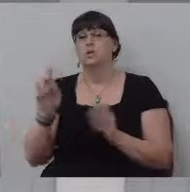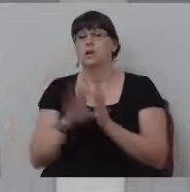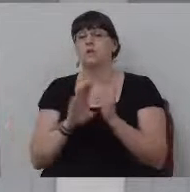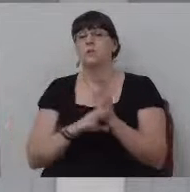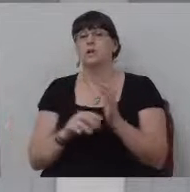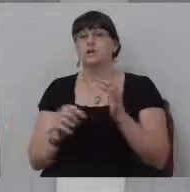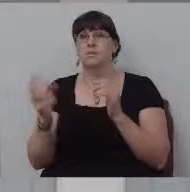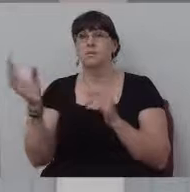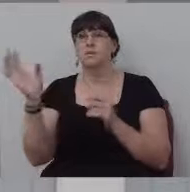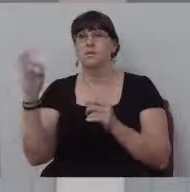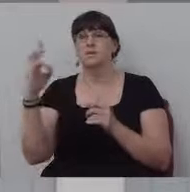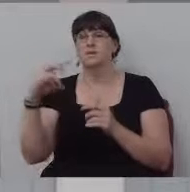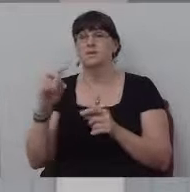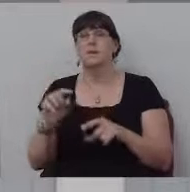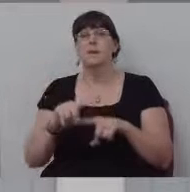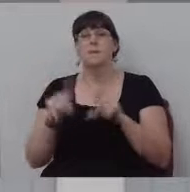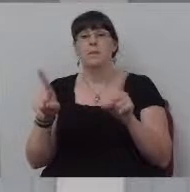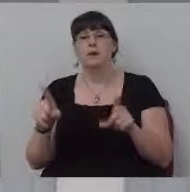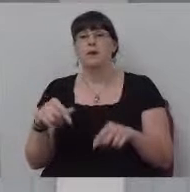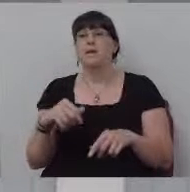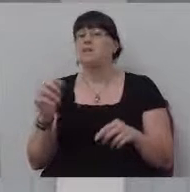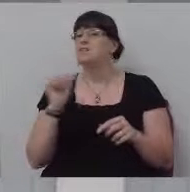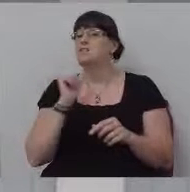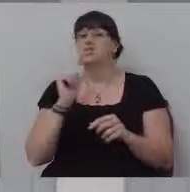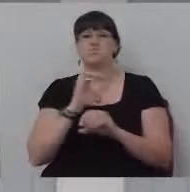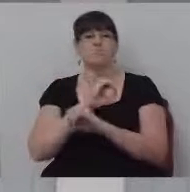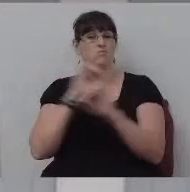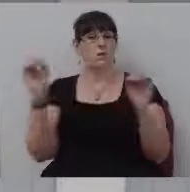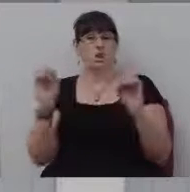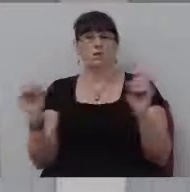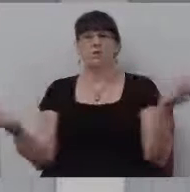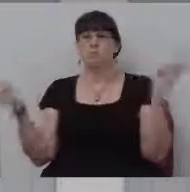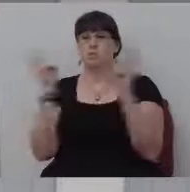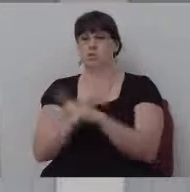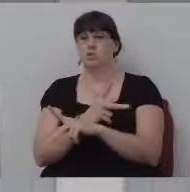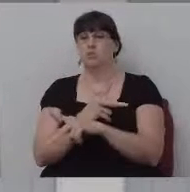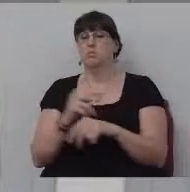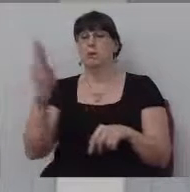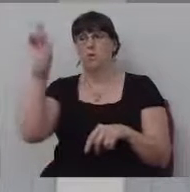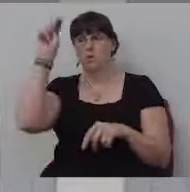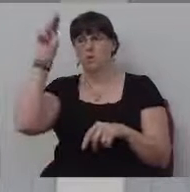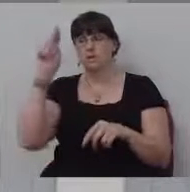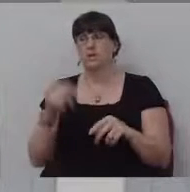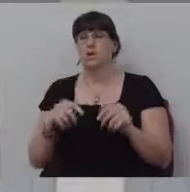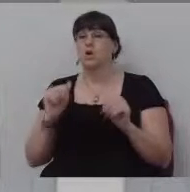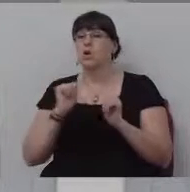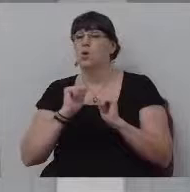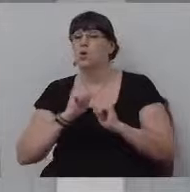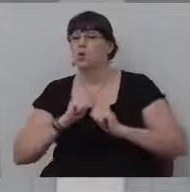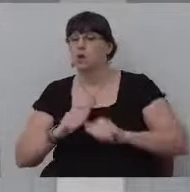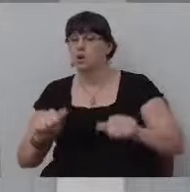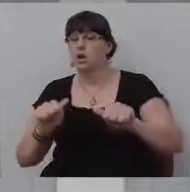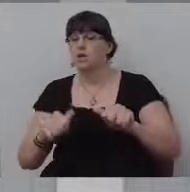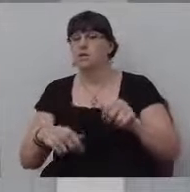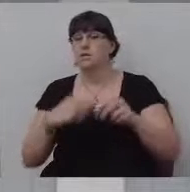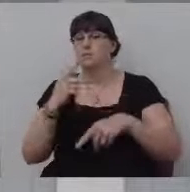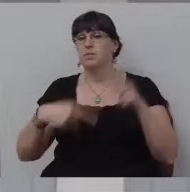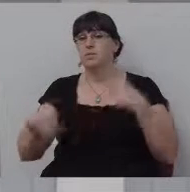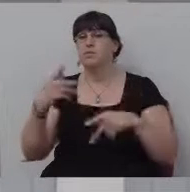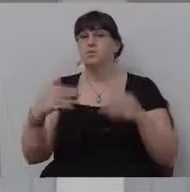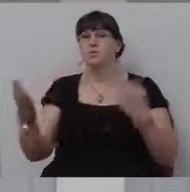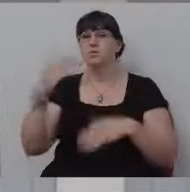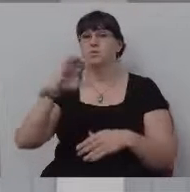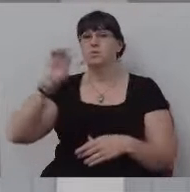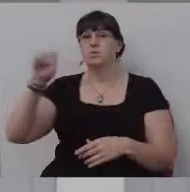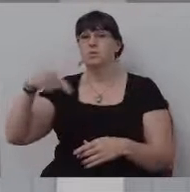16 says, but he shall not multiply horses to himself nor cause the people to return to Egypt to the end that he should multiply horses for